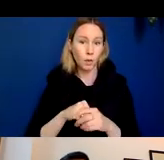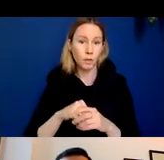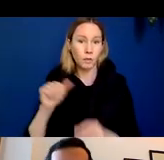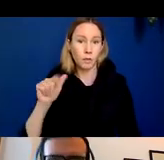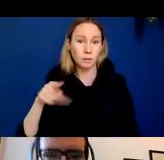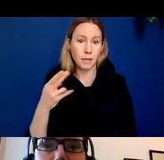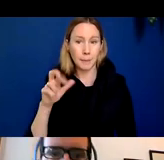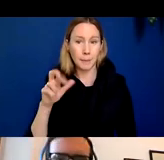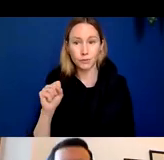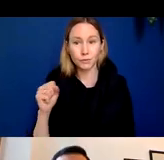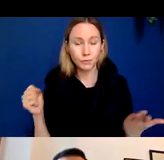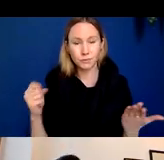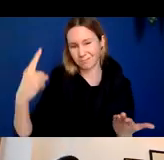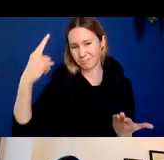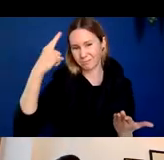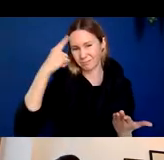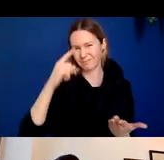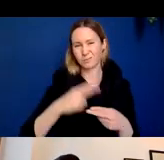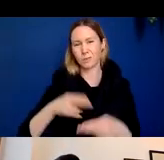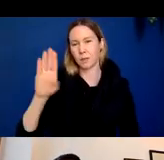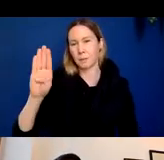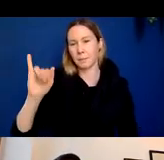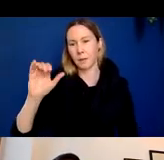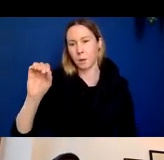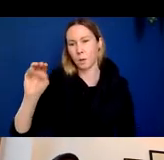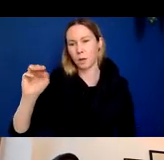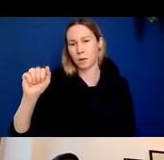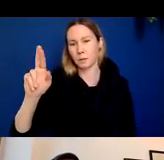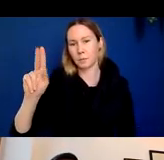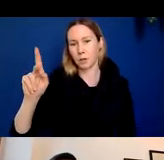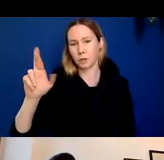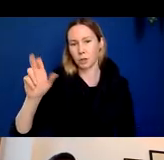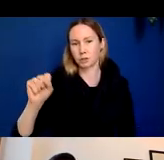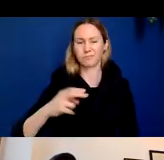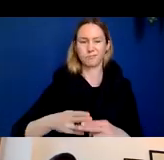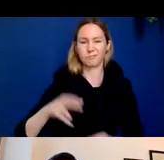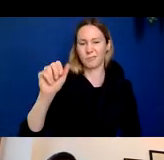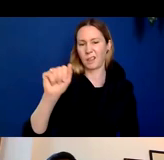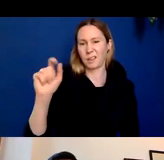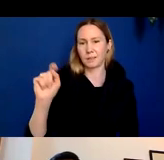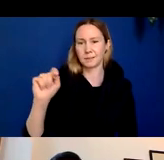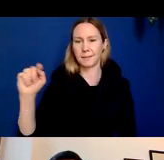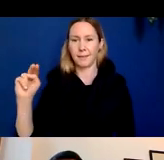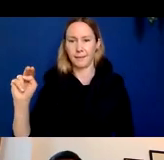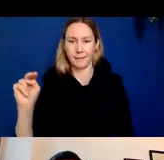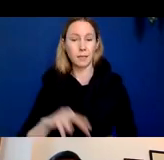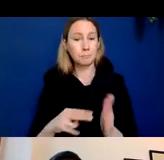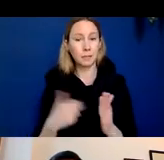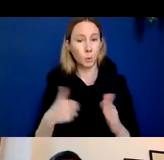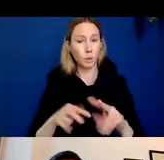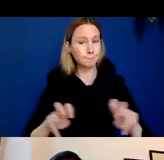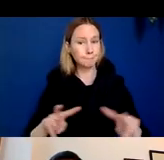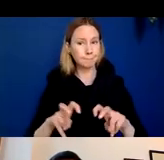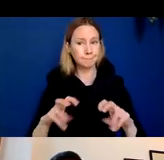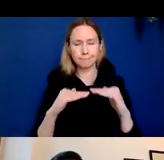of specific biomarkers. We call them the ATN biomarkers, which allow us to assess the degree of Alzheimer's